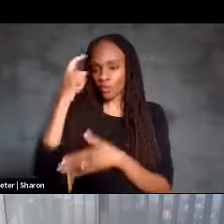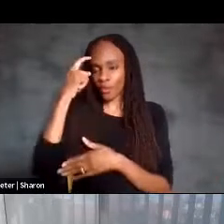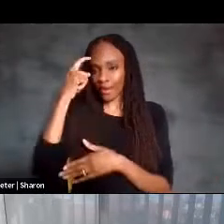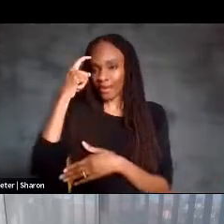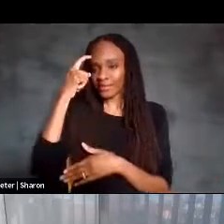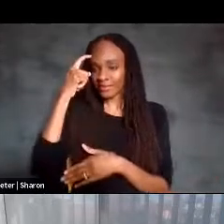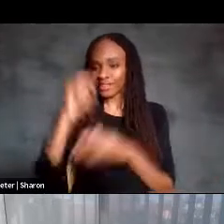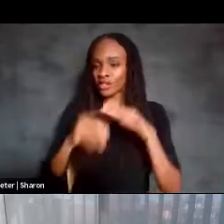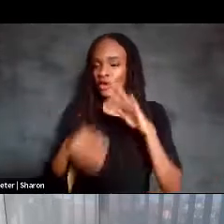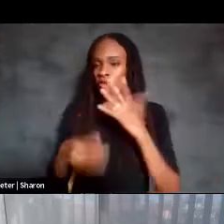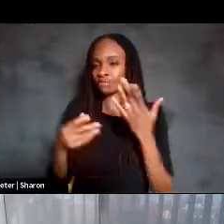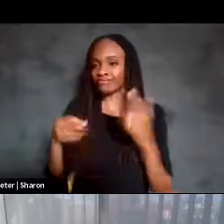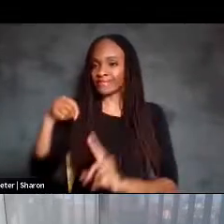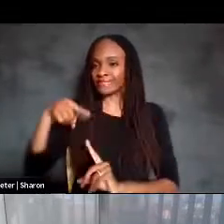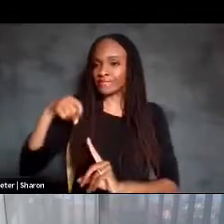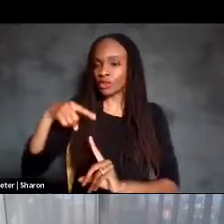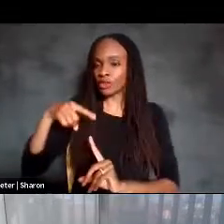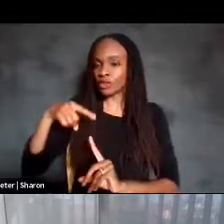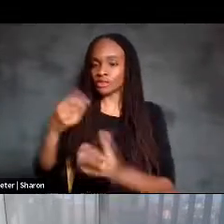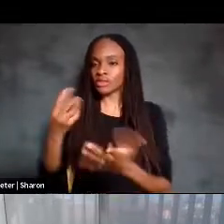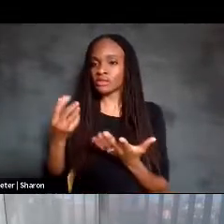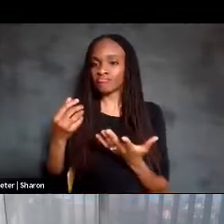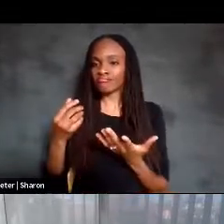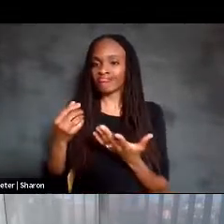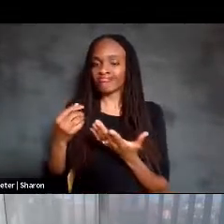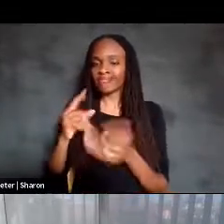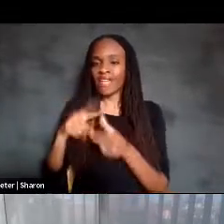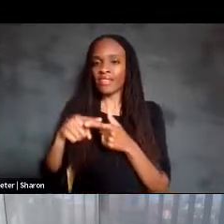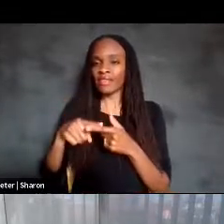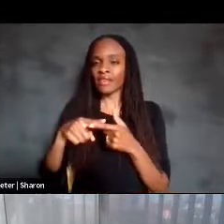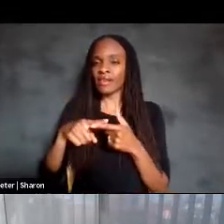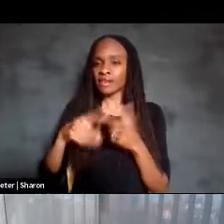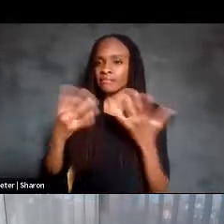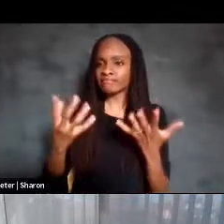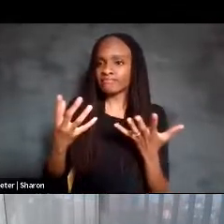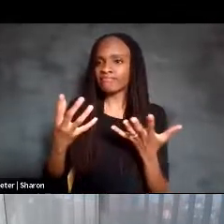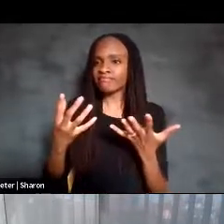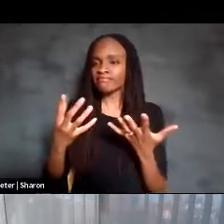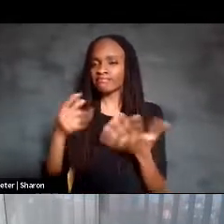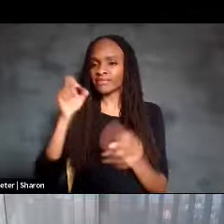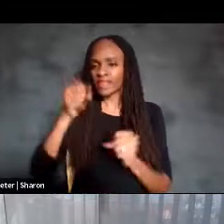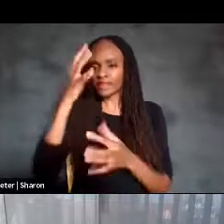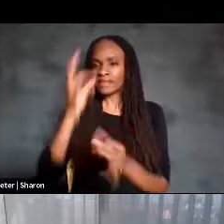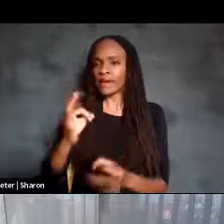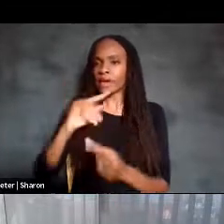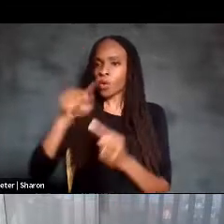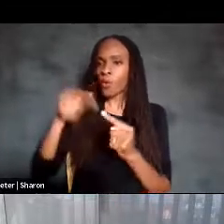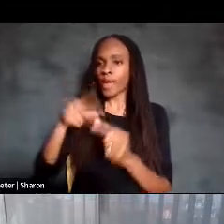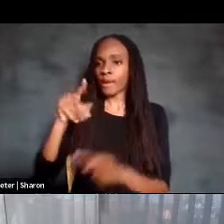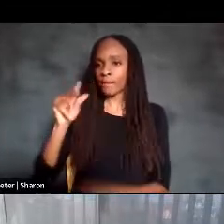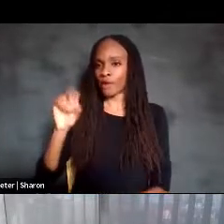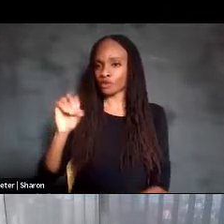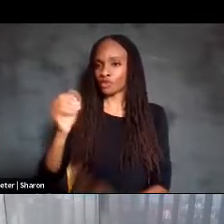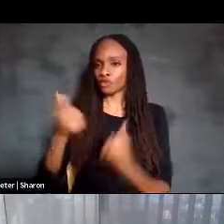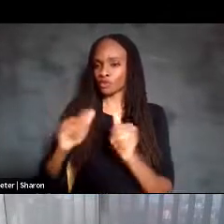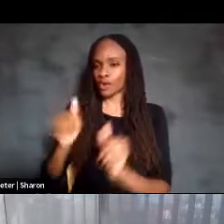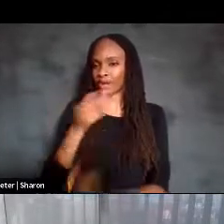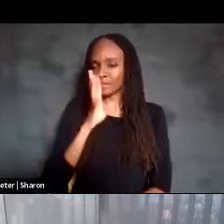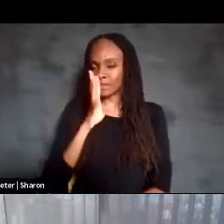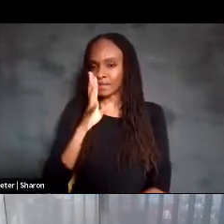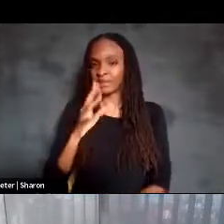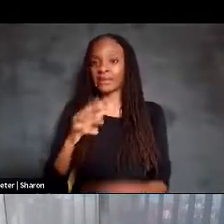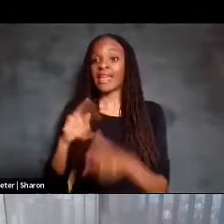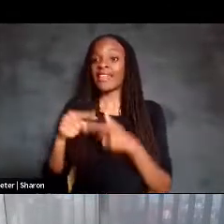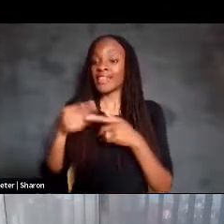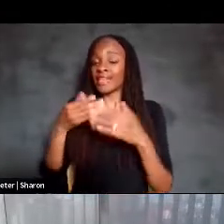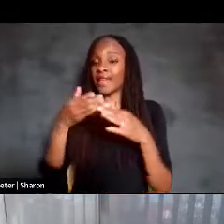and to determine when Pancho's trying to speak purely from the brain activity. Okay. And then once we